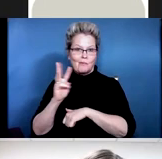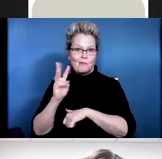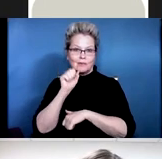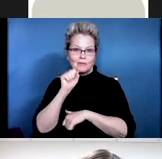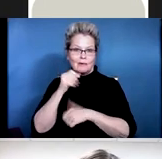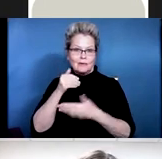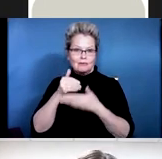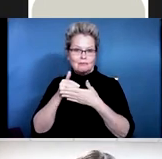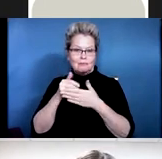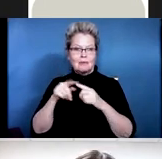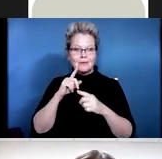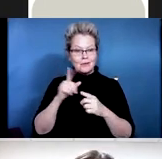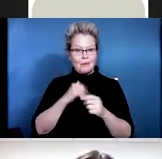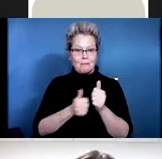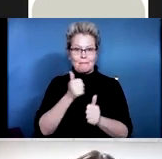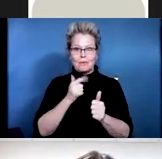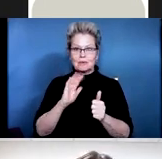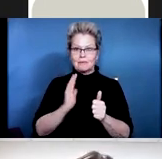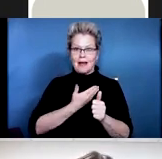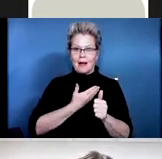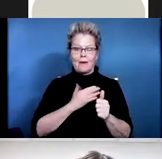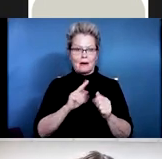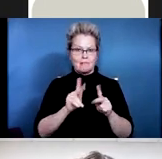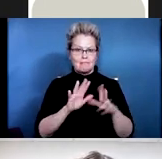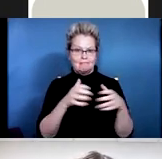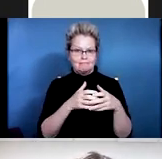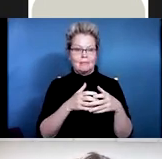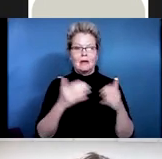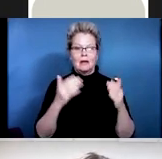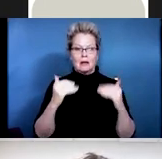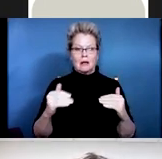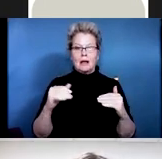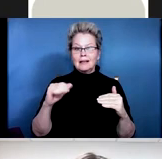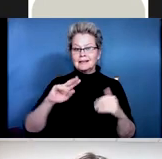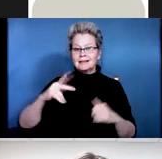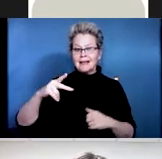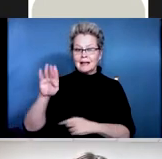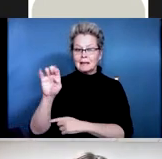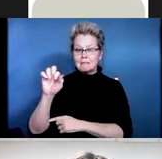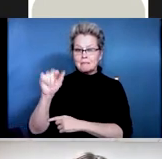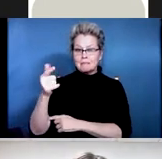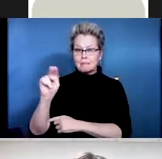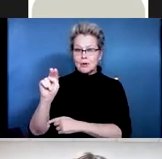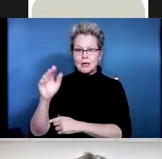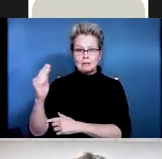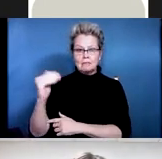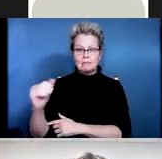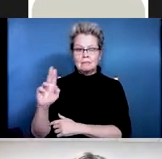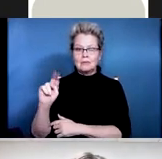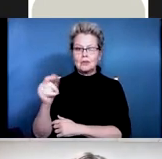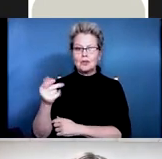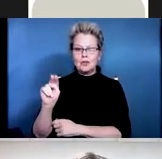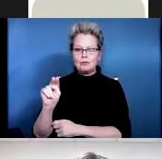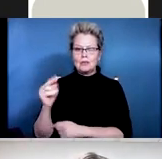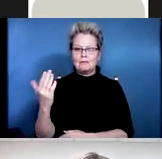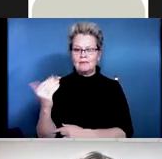population is residing there, followed by Bergen County, which is 21% of our total population, and then followed by Union County, which is